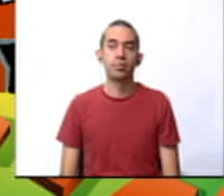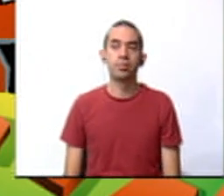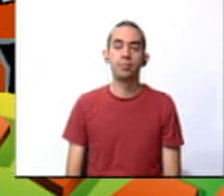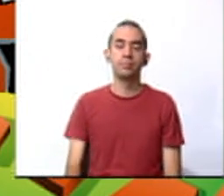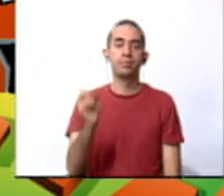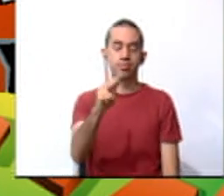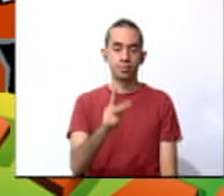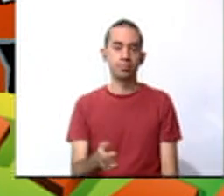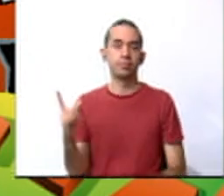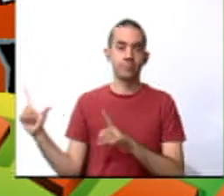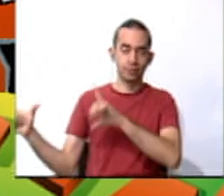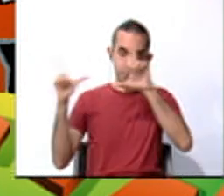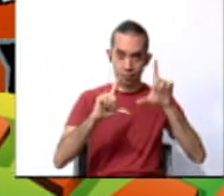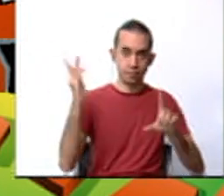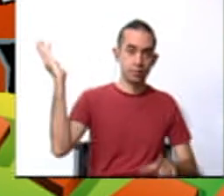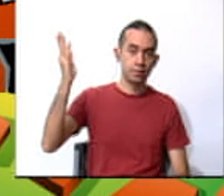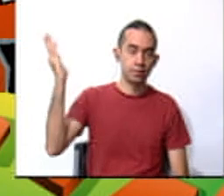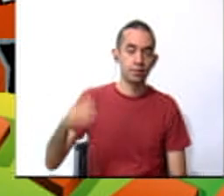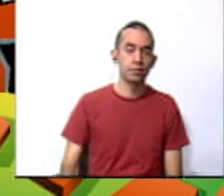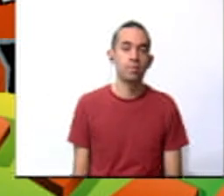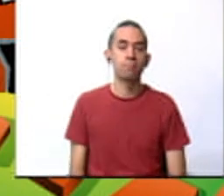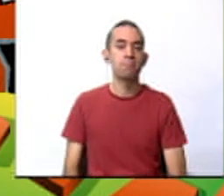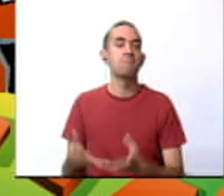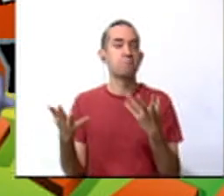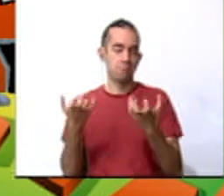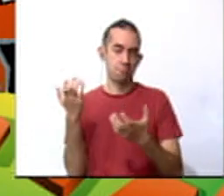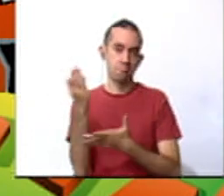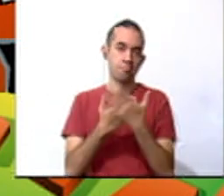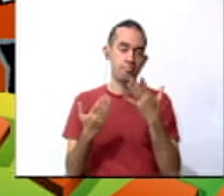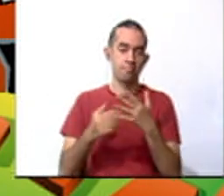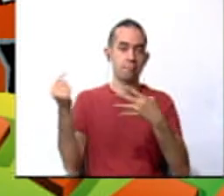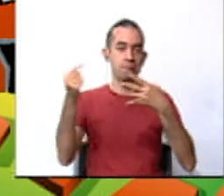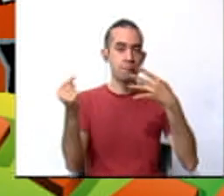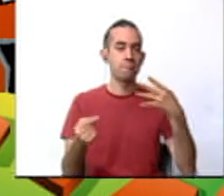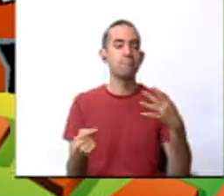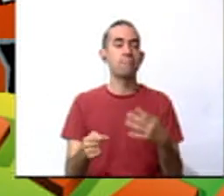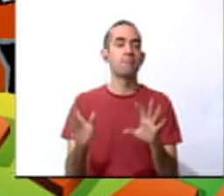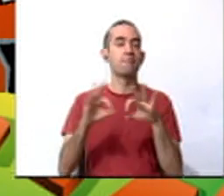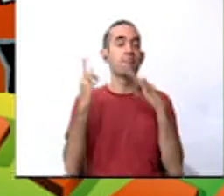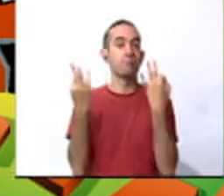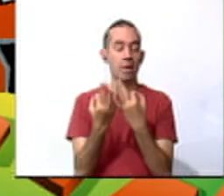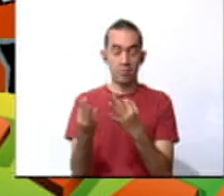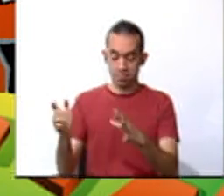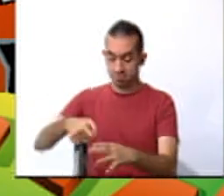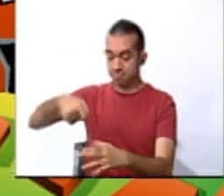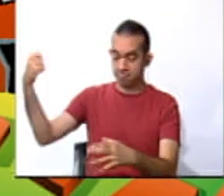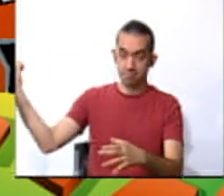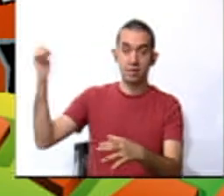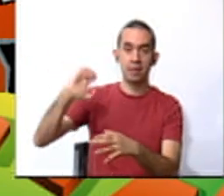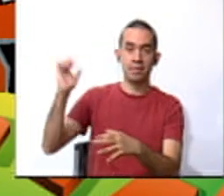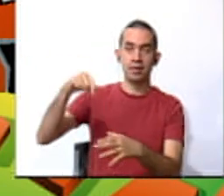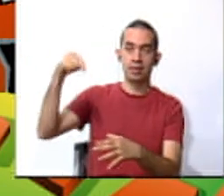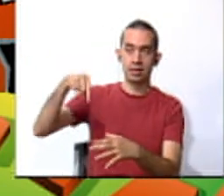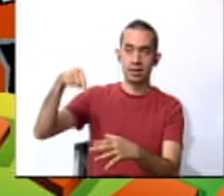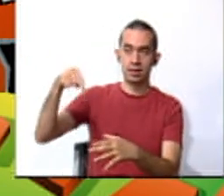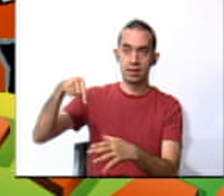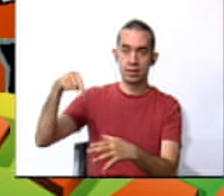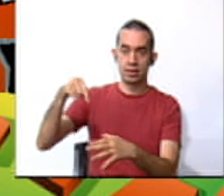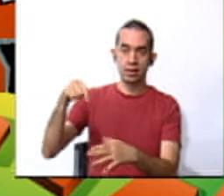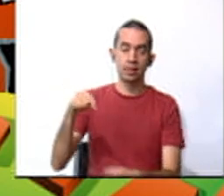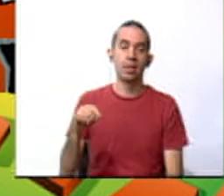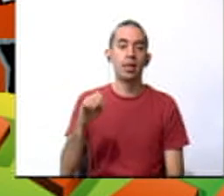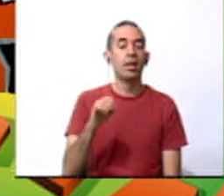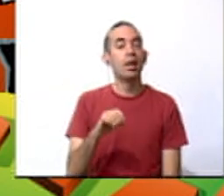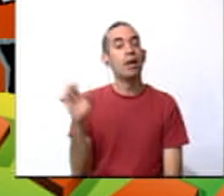Let's have this presentation in order to see some items the family puts in the emergency